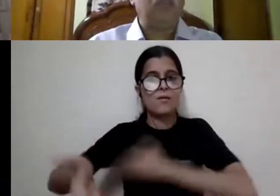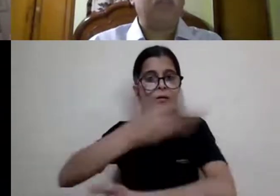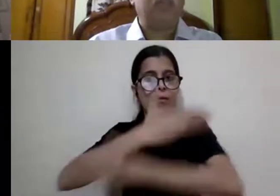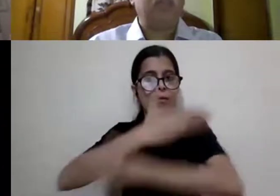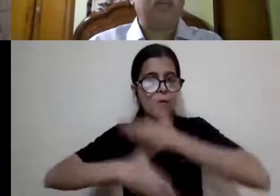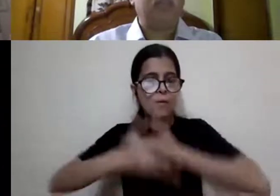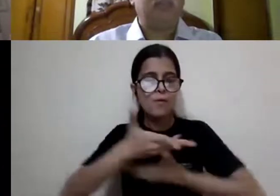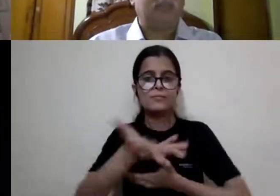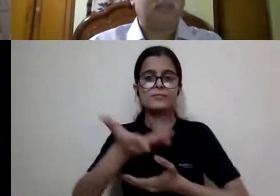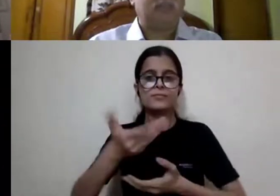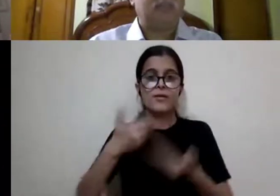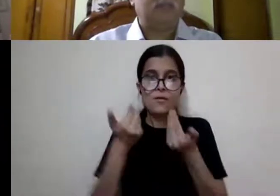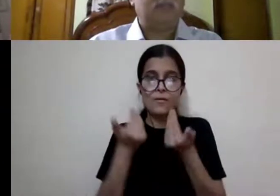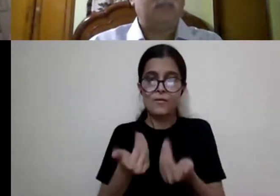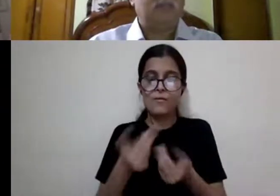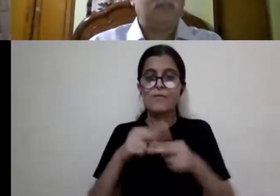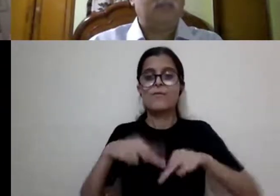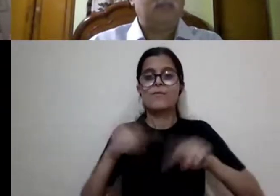question of designs.